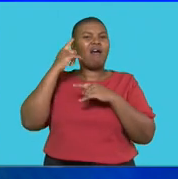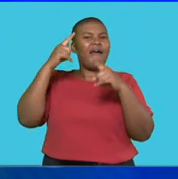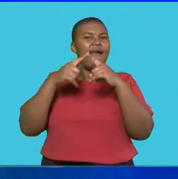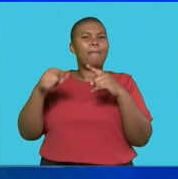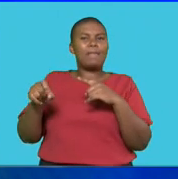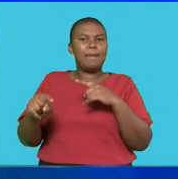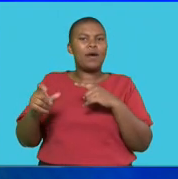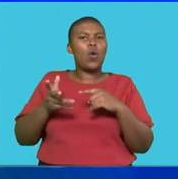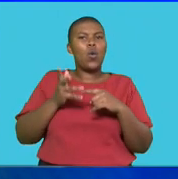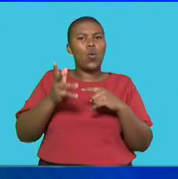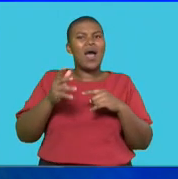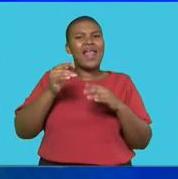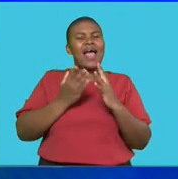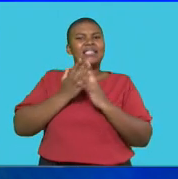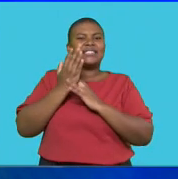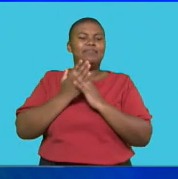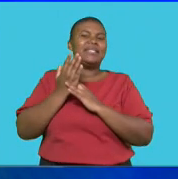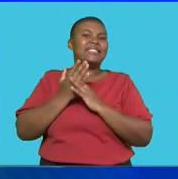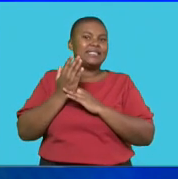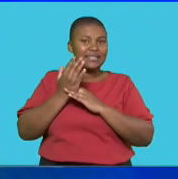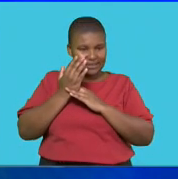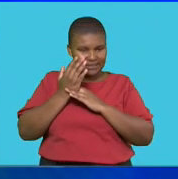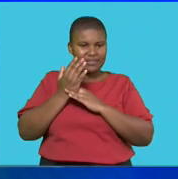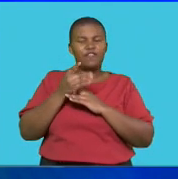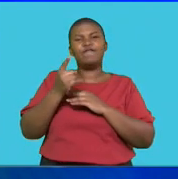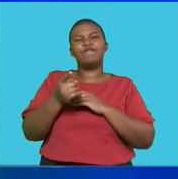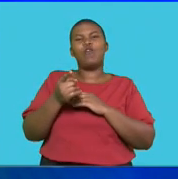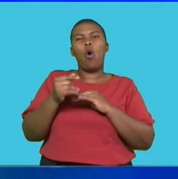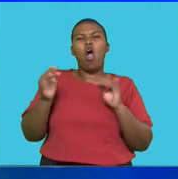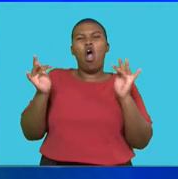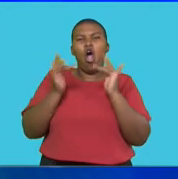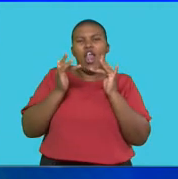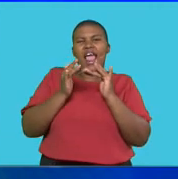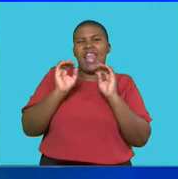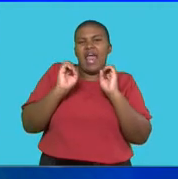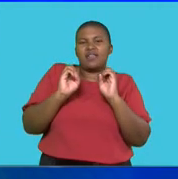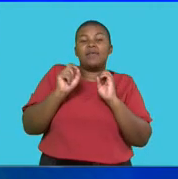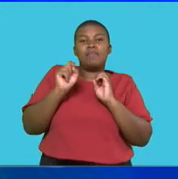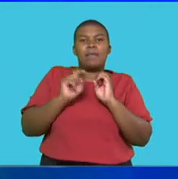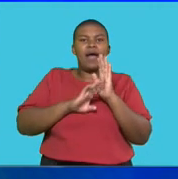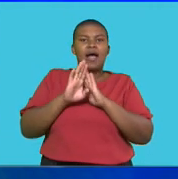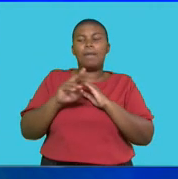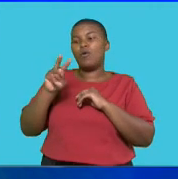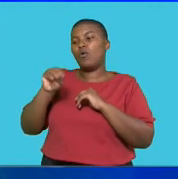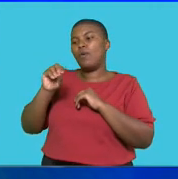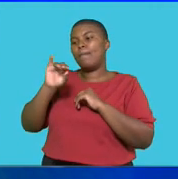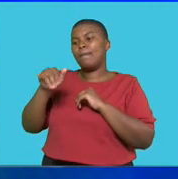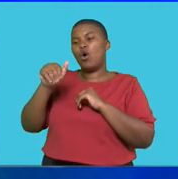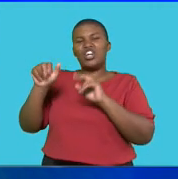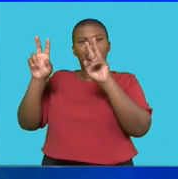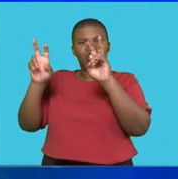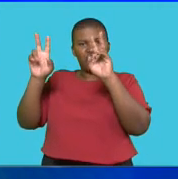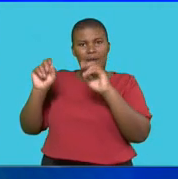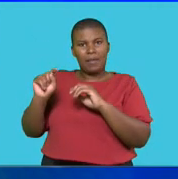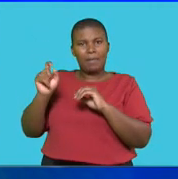internet accessibility in one of the least connected regions globally. Named Umoja, the cable project follows the successful